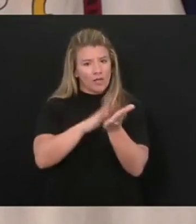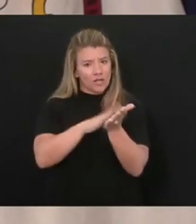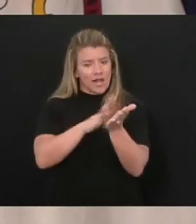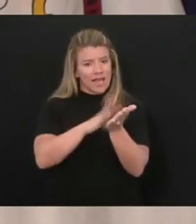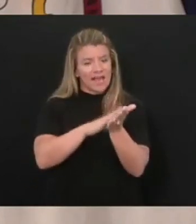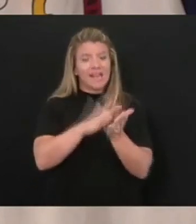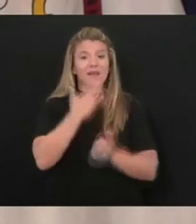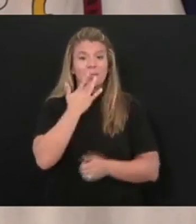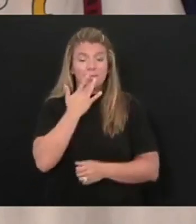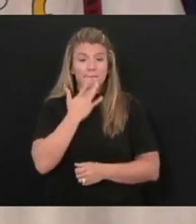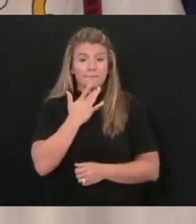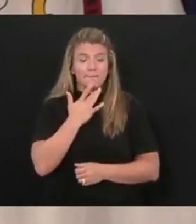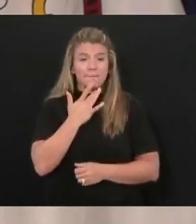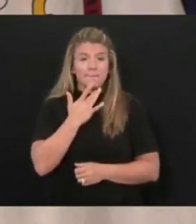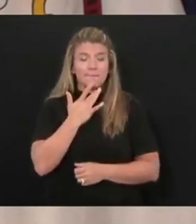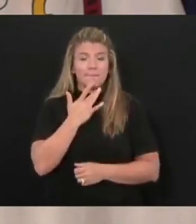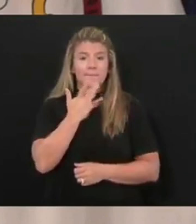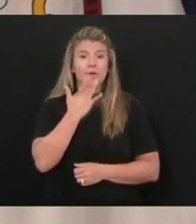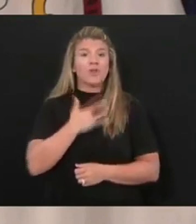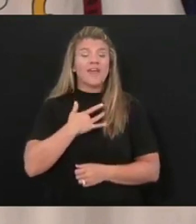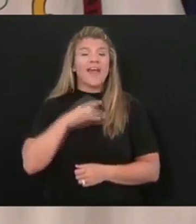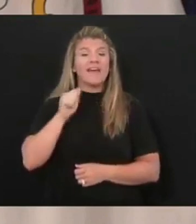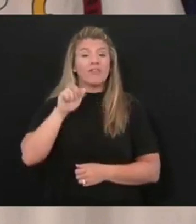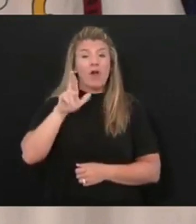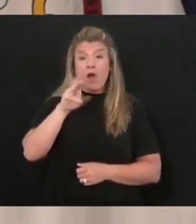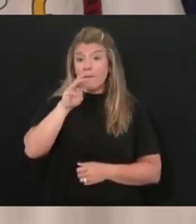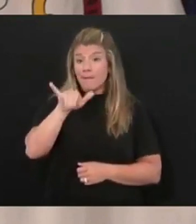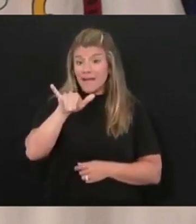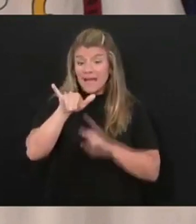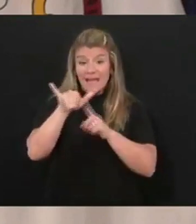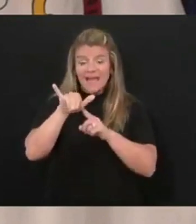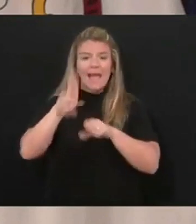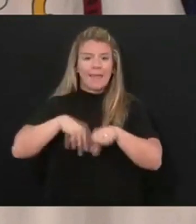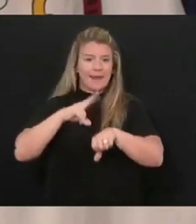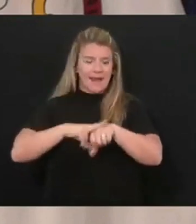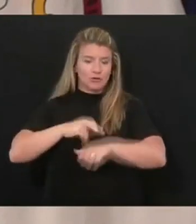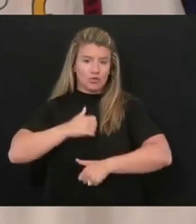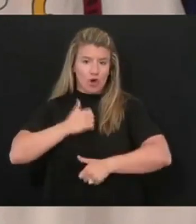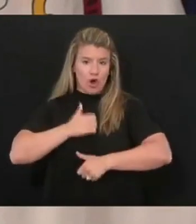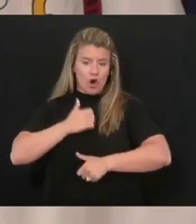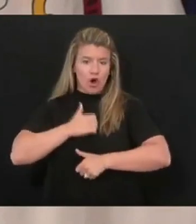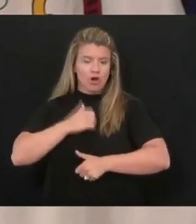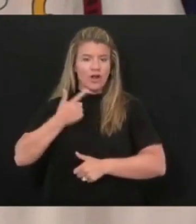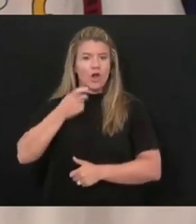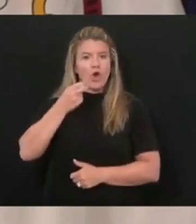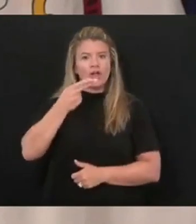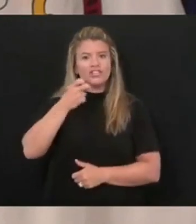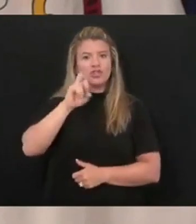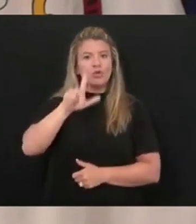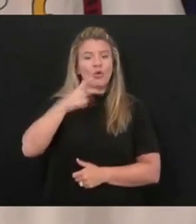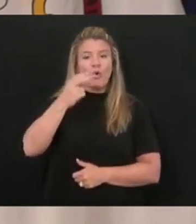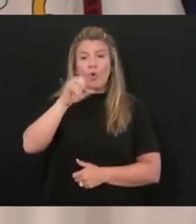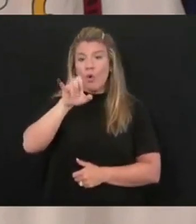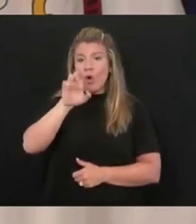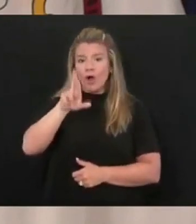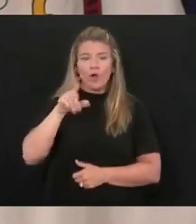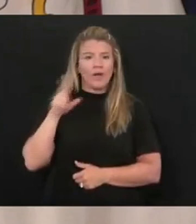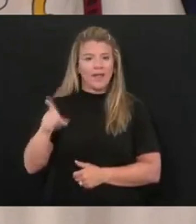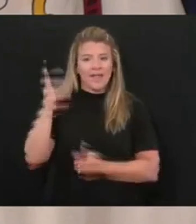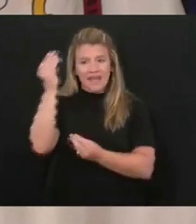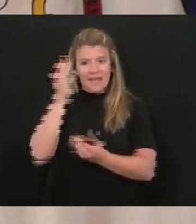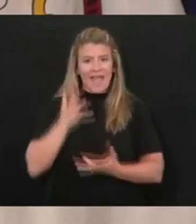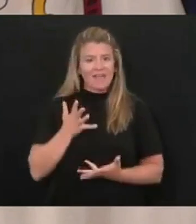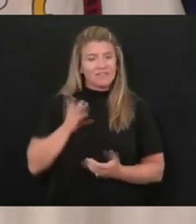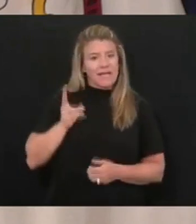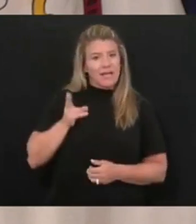the birthday of our Army and our National Guard. And General Hoyer was kind enough to to give us